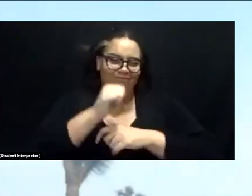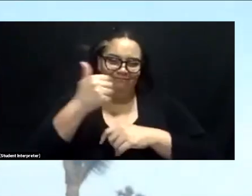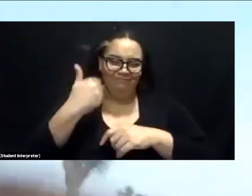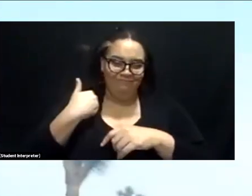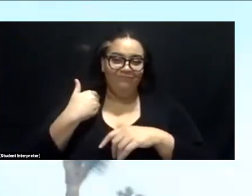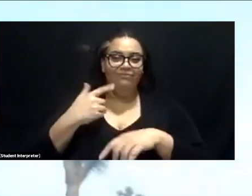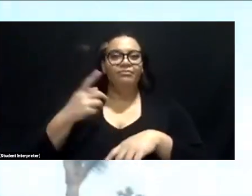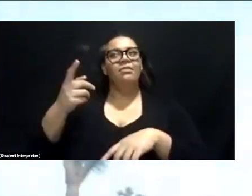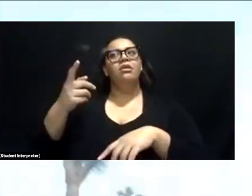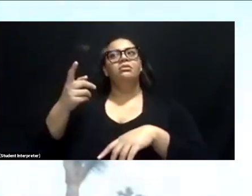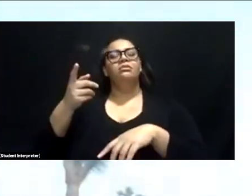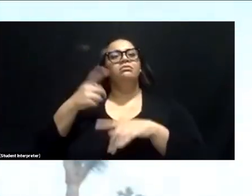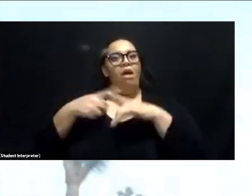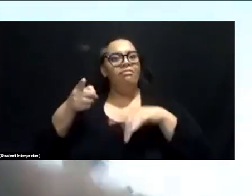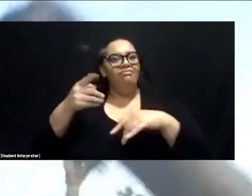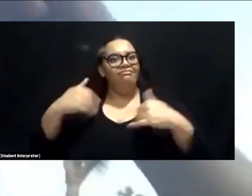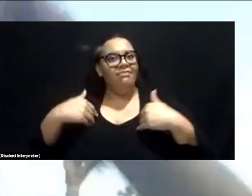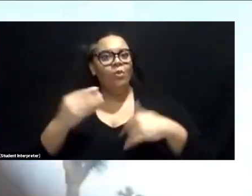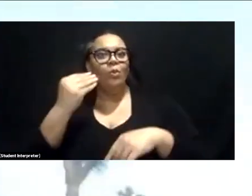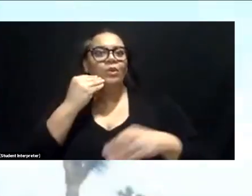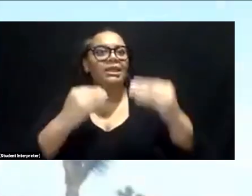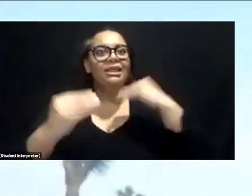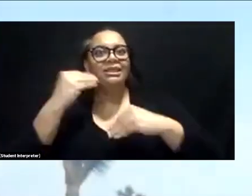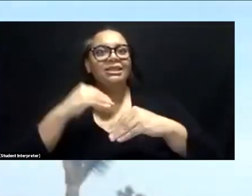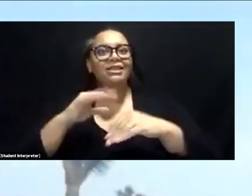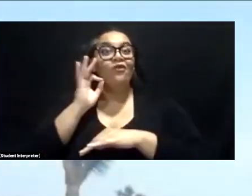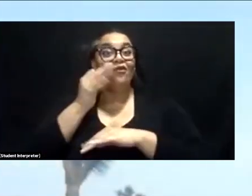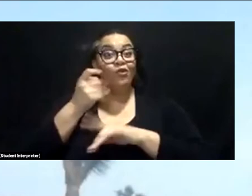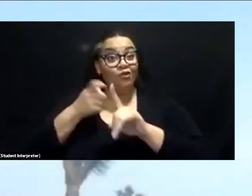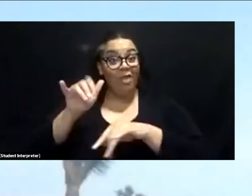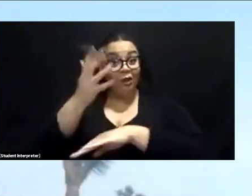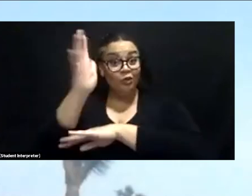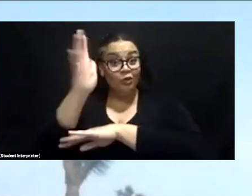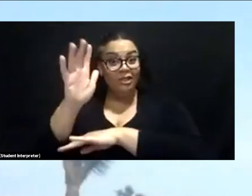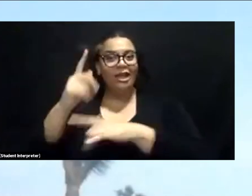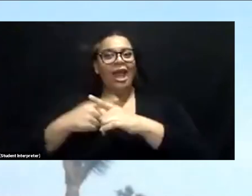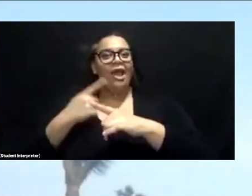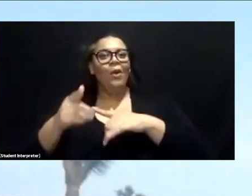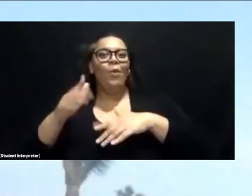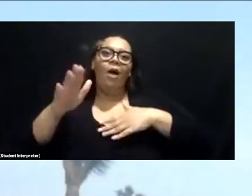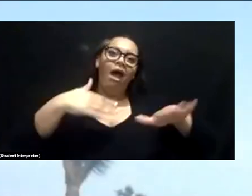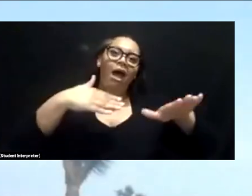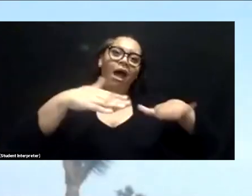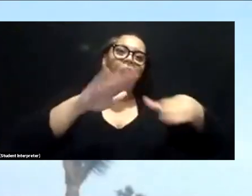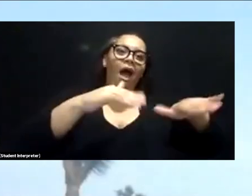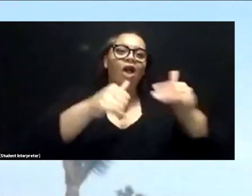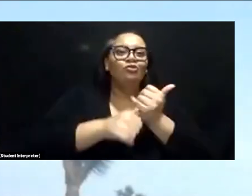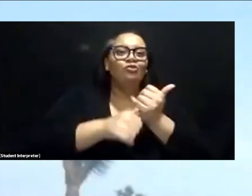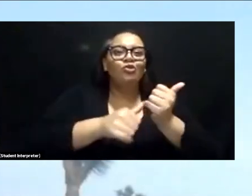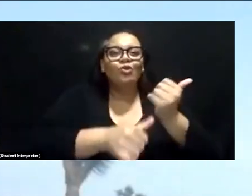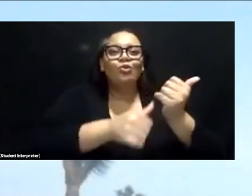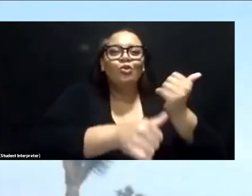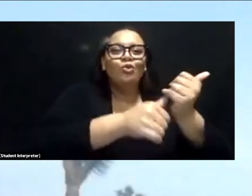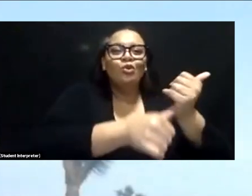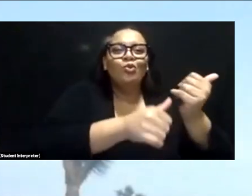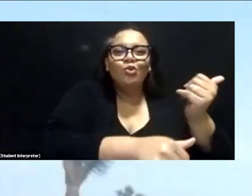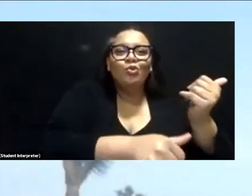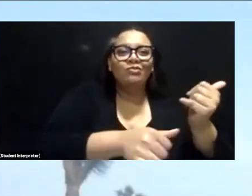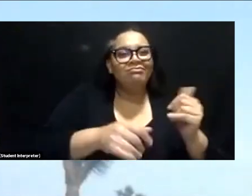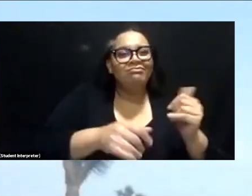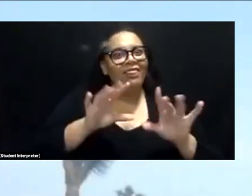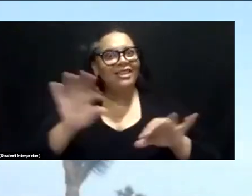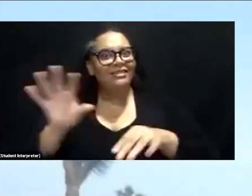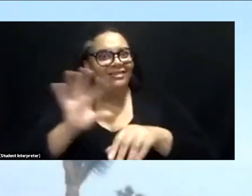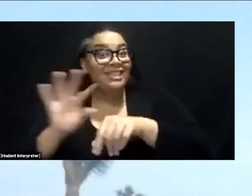eat the fruits of the Joshua tree and then walk and it would poop out the seeds. Um, so as